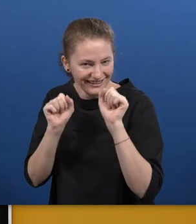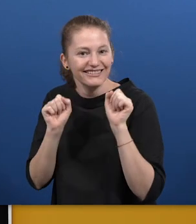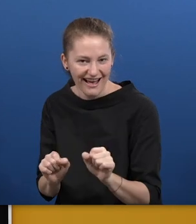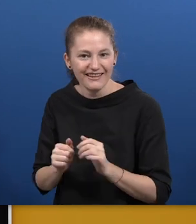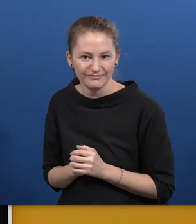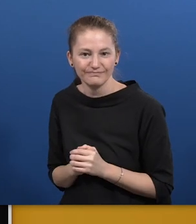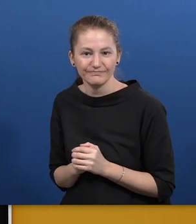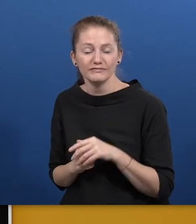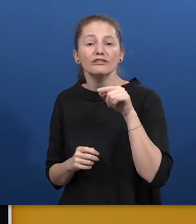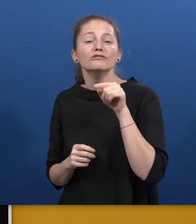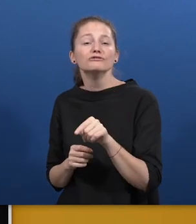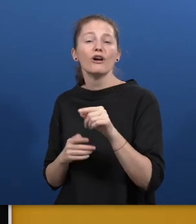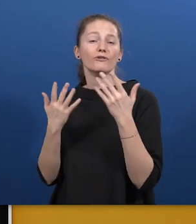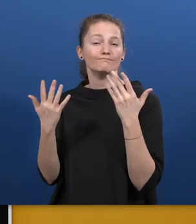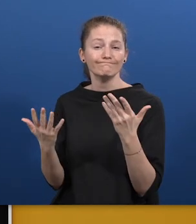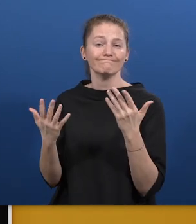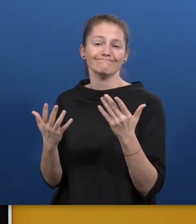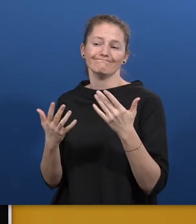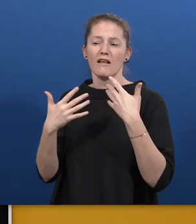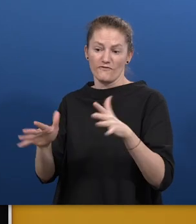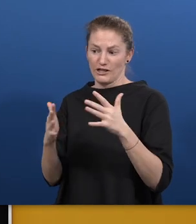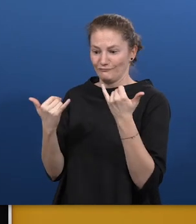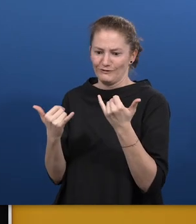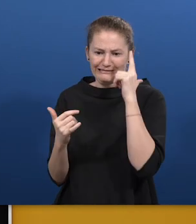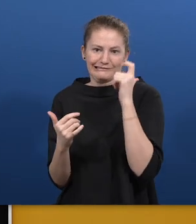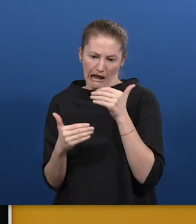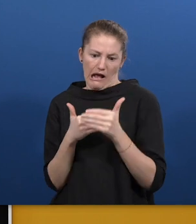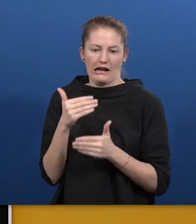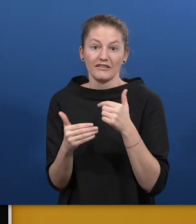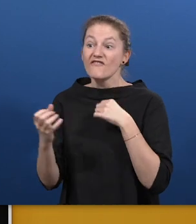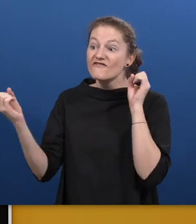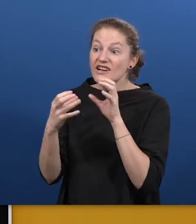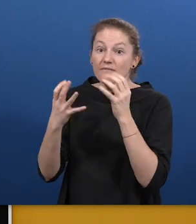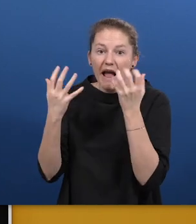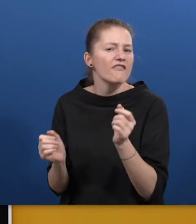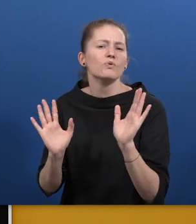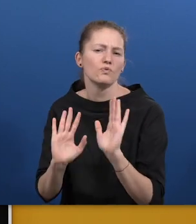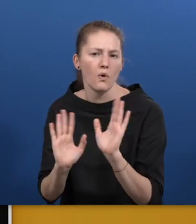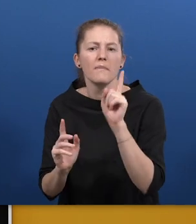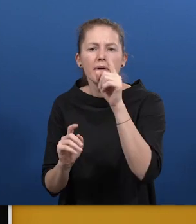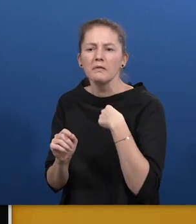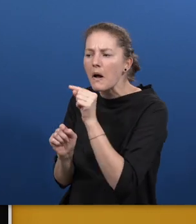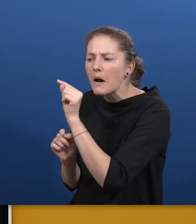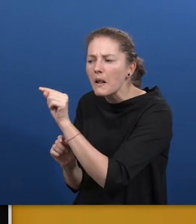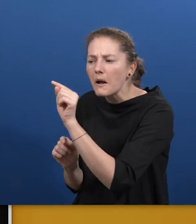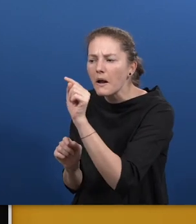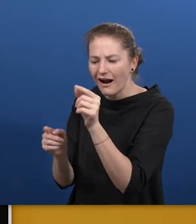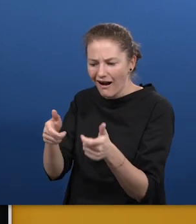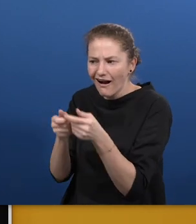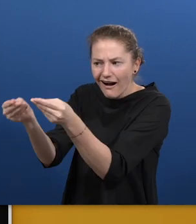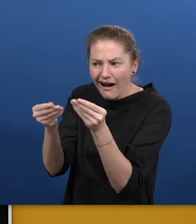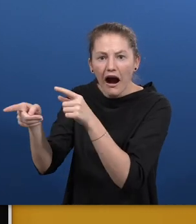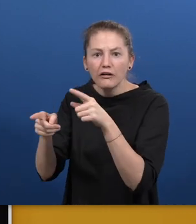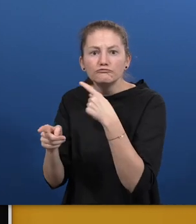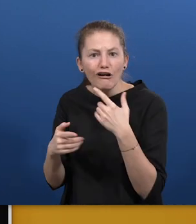from broader audience yet, but we already received some qualitative feedback from our users. Like that the app is